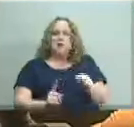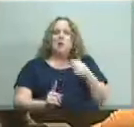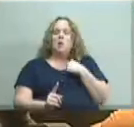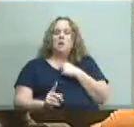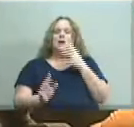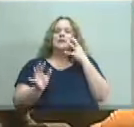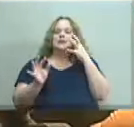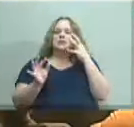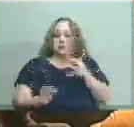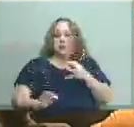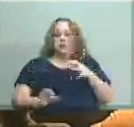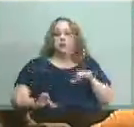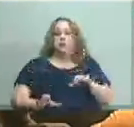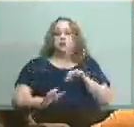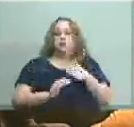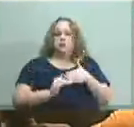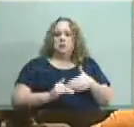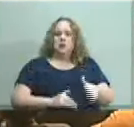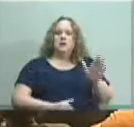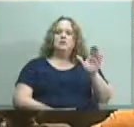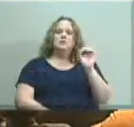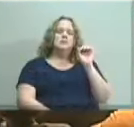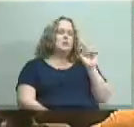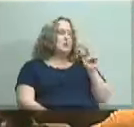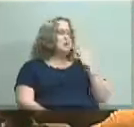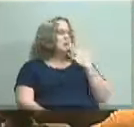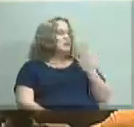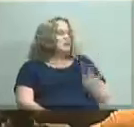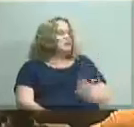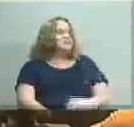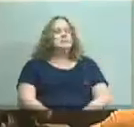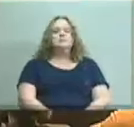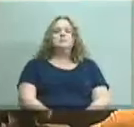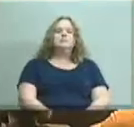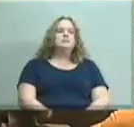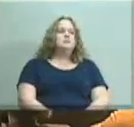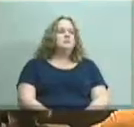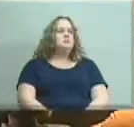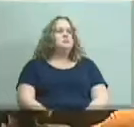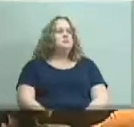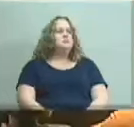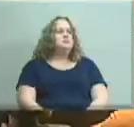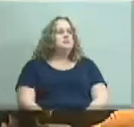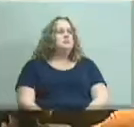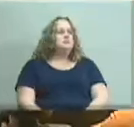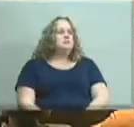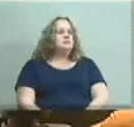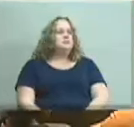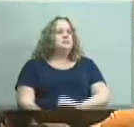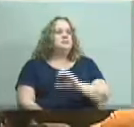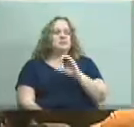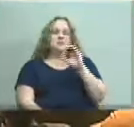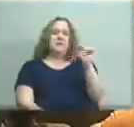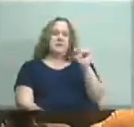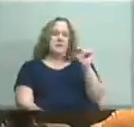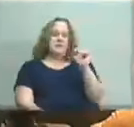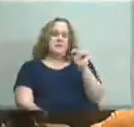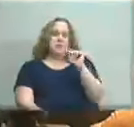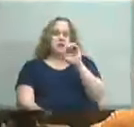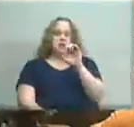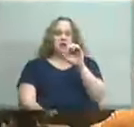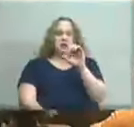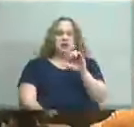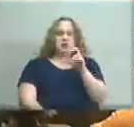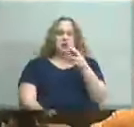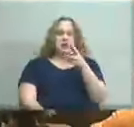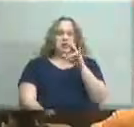hope that we do okay all right thank you thank you chris t uh yes i have several concerns about this issue